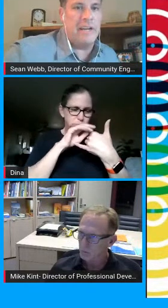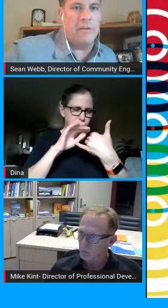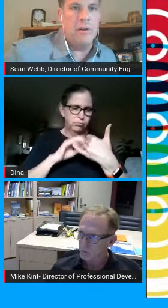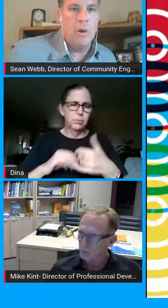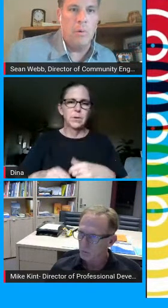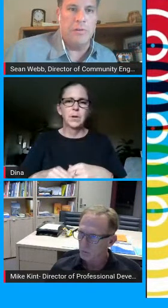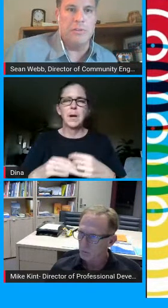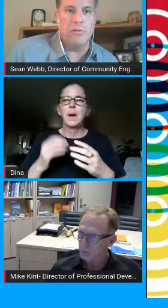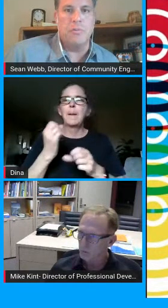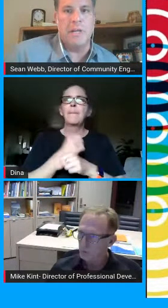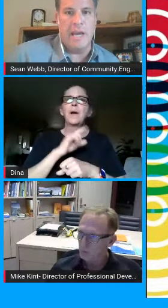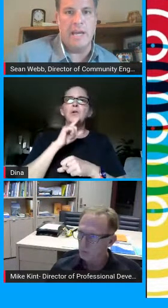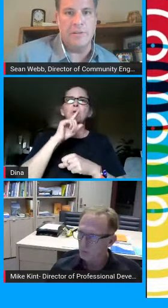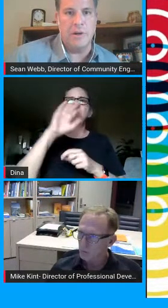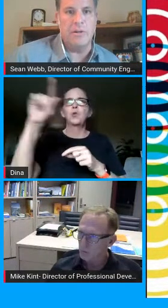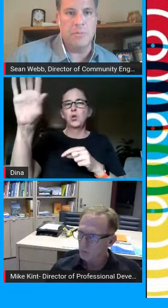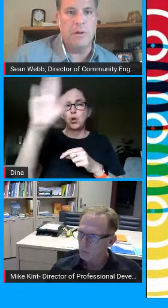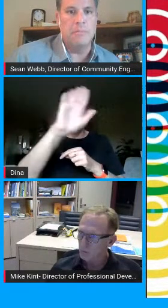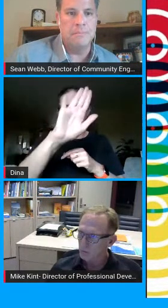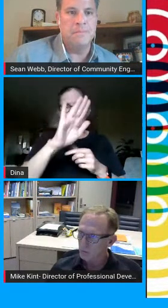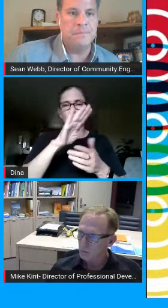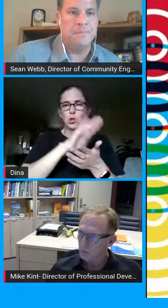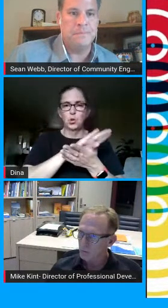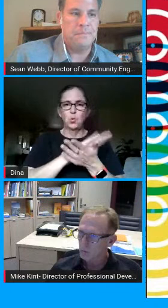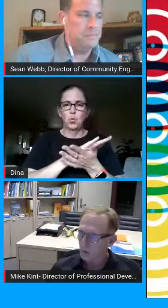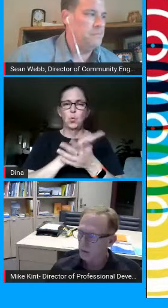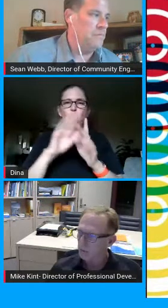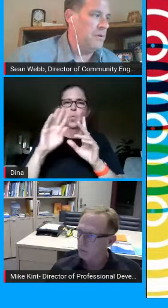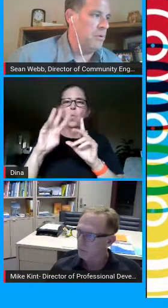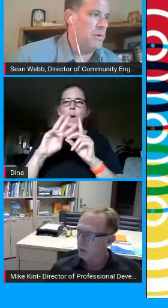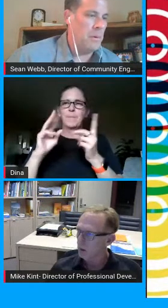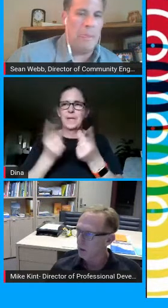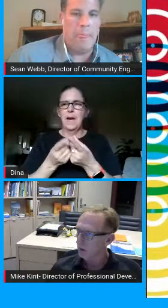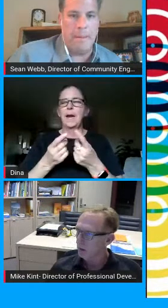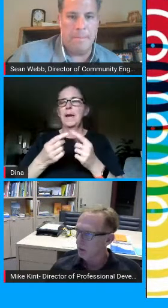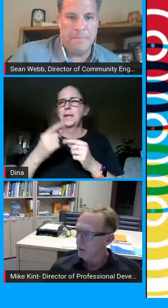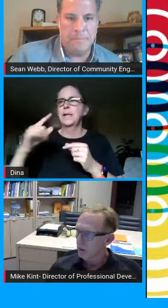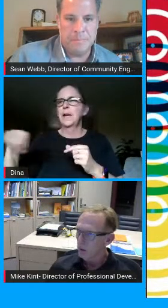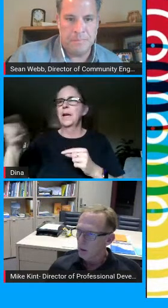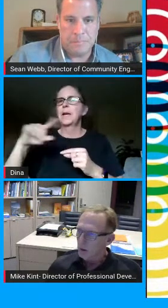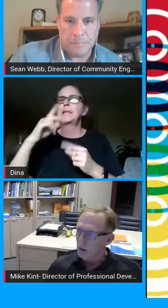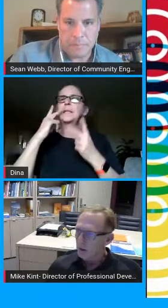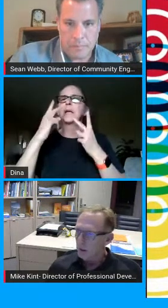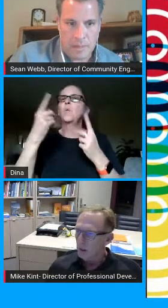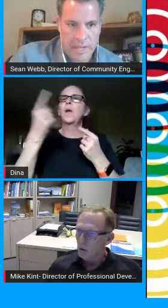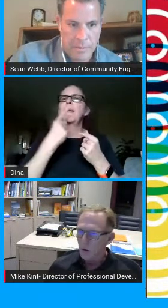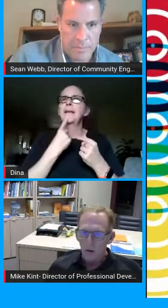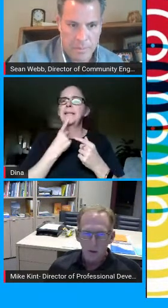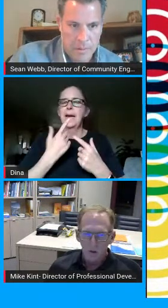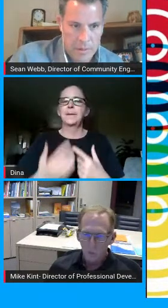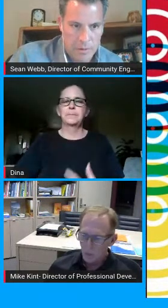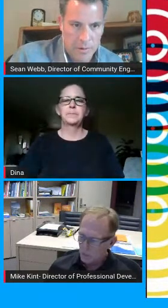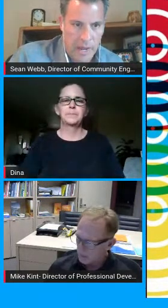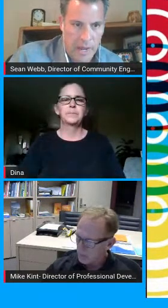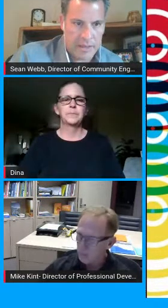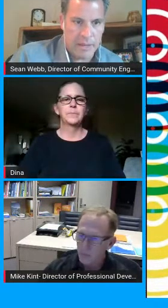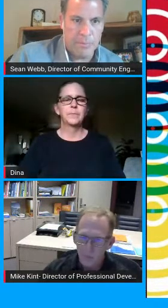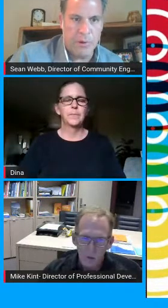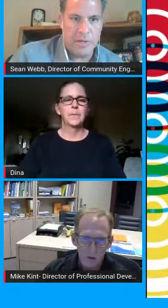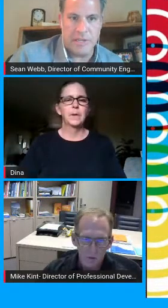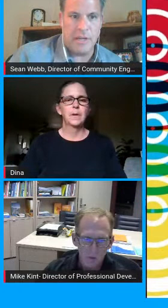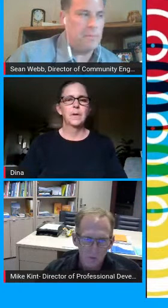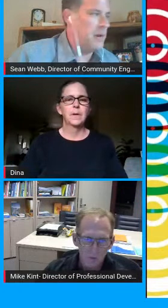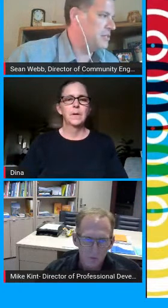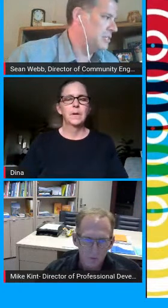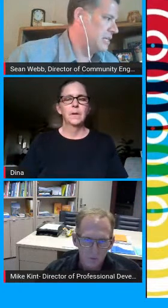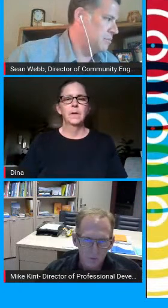website and find out what their social media handles are as well all right very important yeah thank you you got it and i